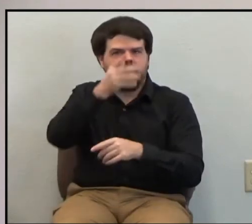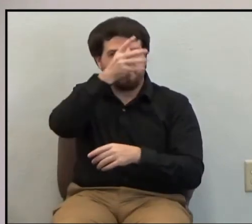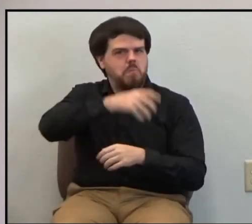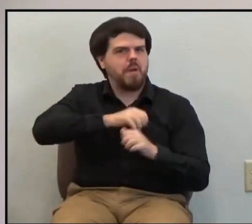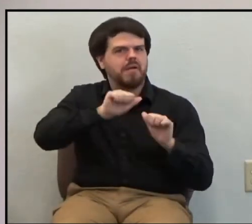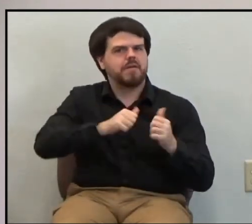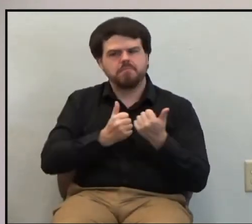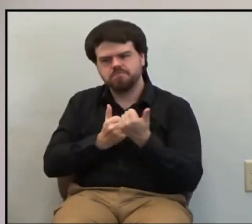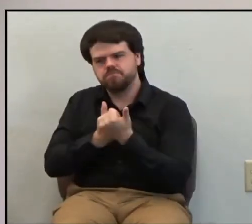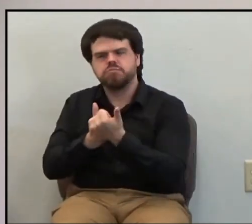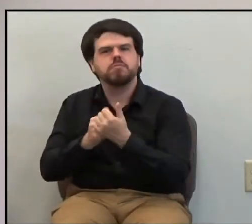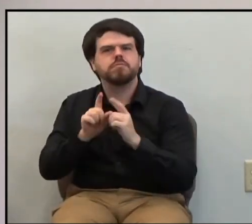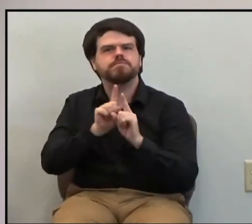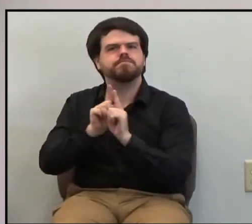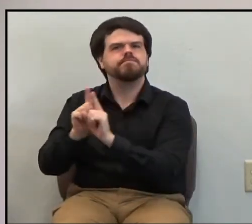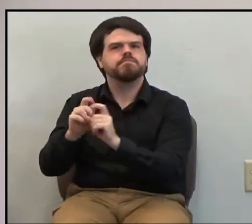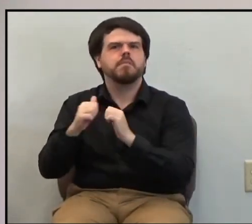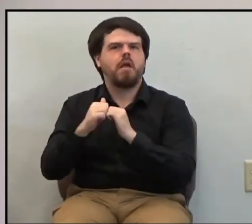me.